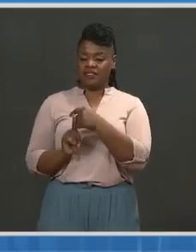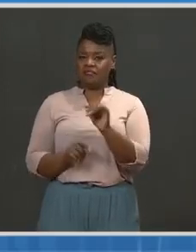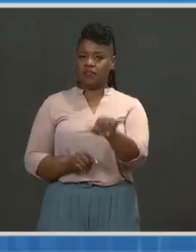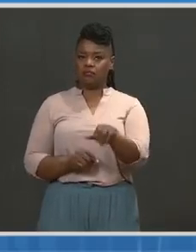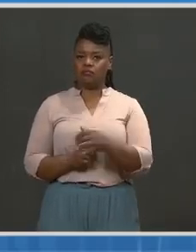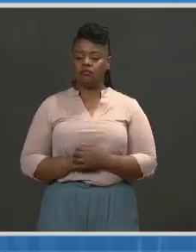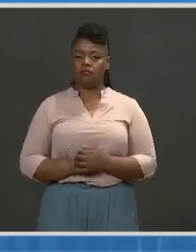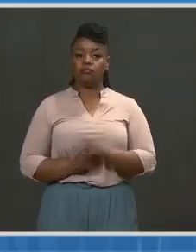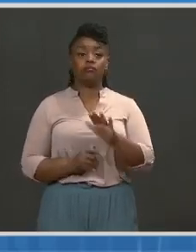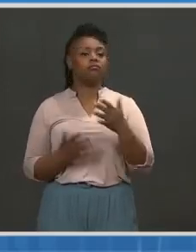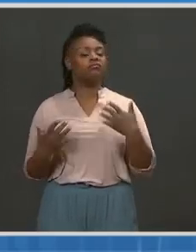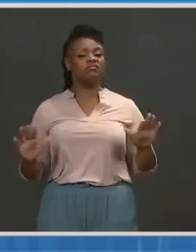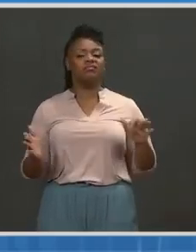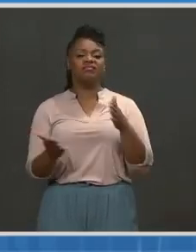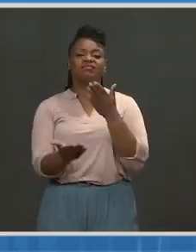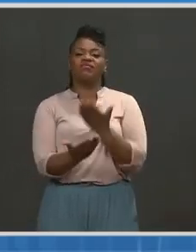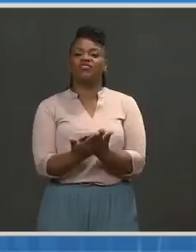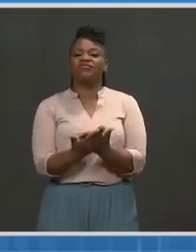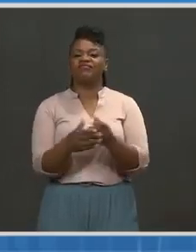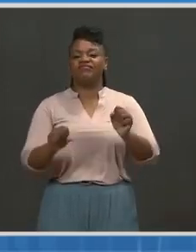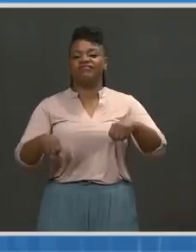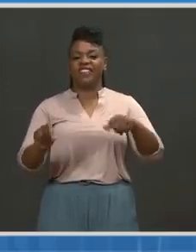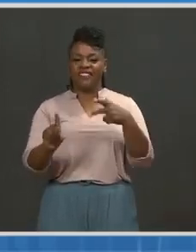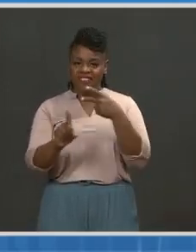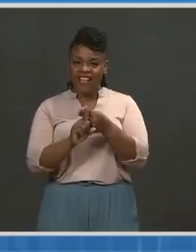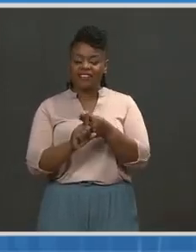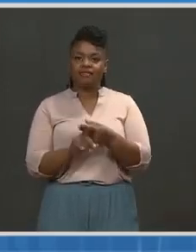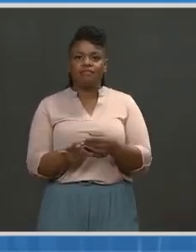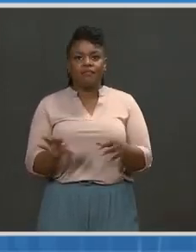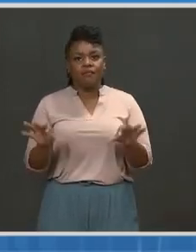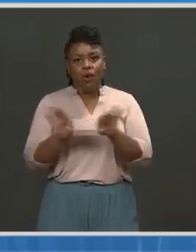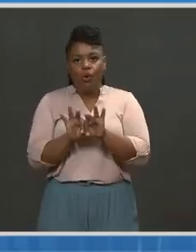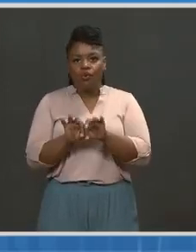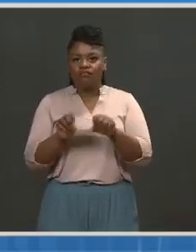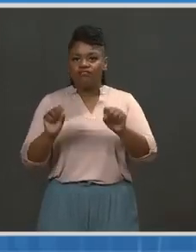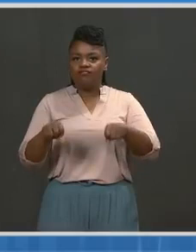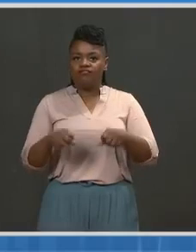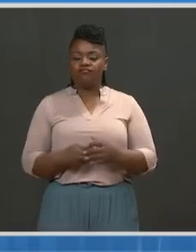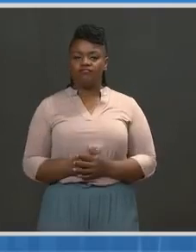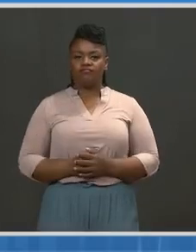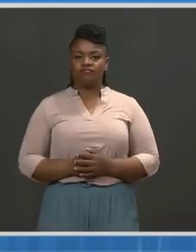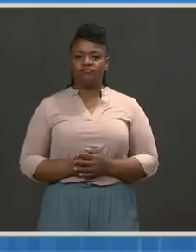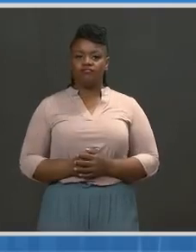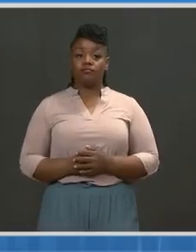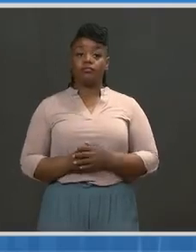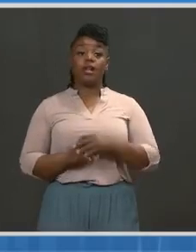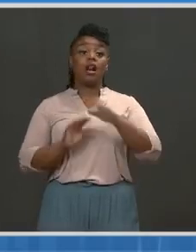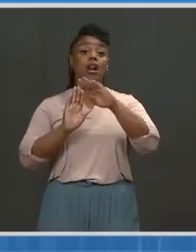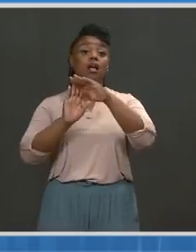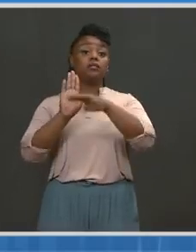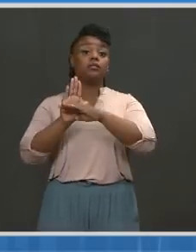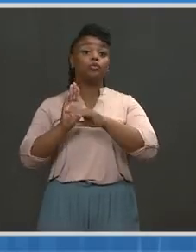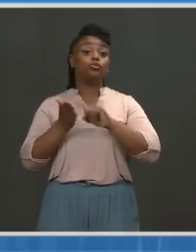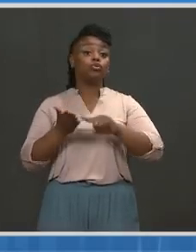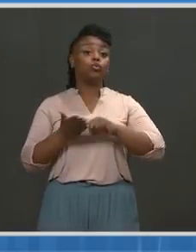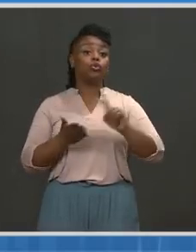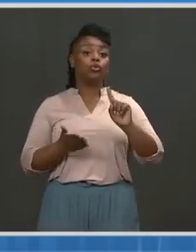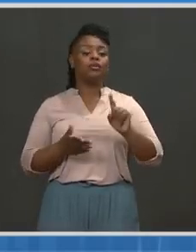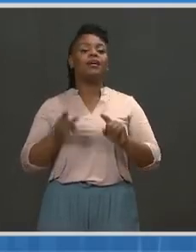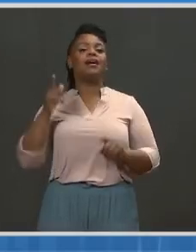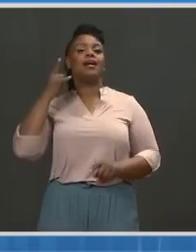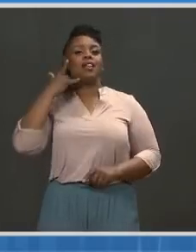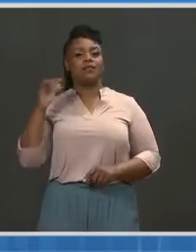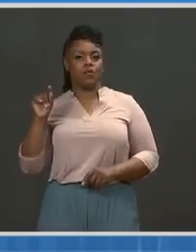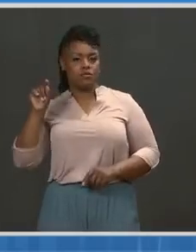employees, a real proof positive of the importance of vaccination. The next study was a study